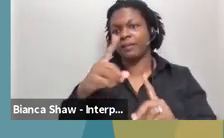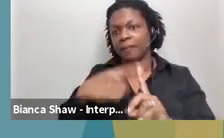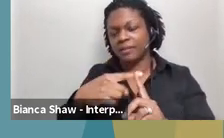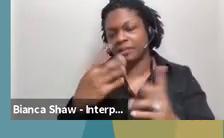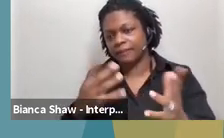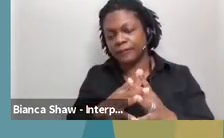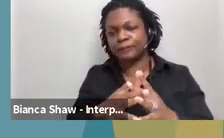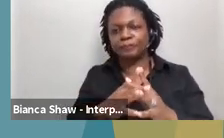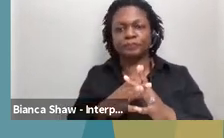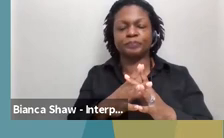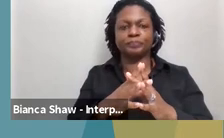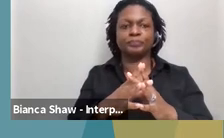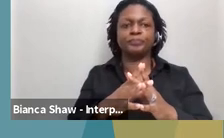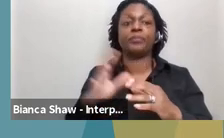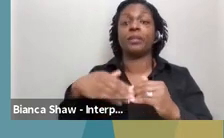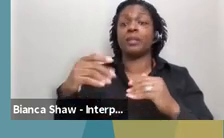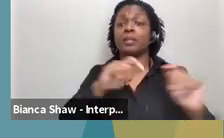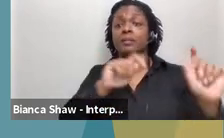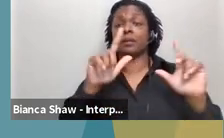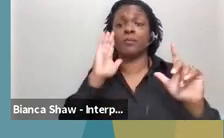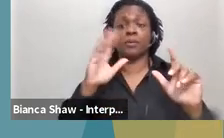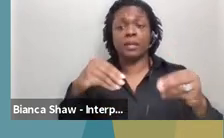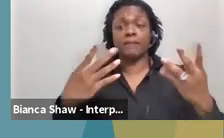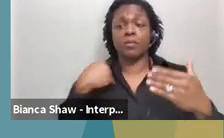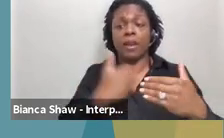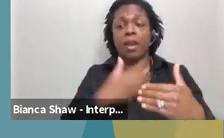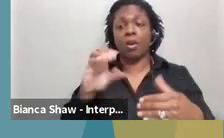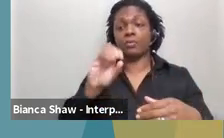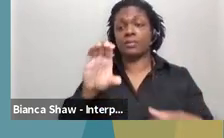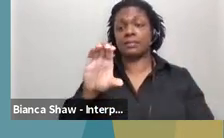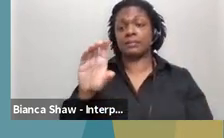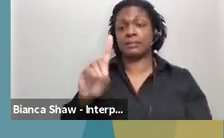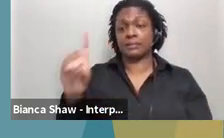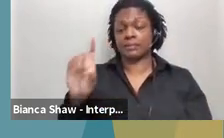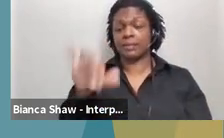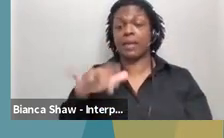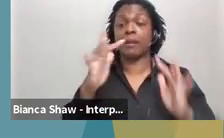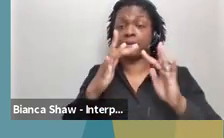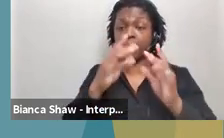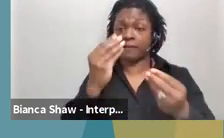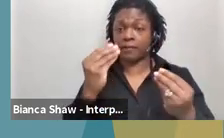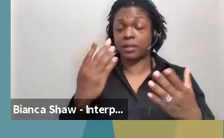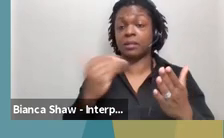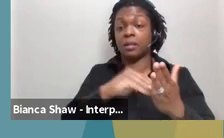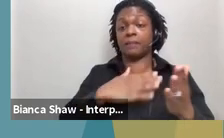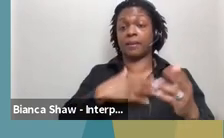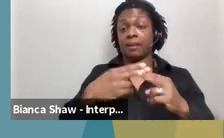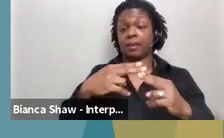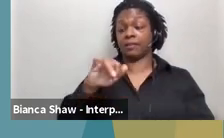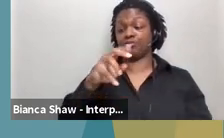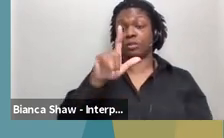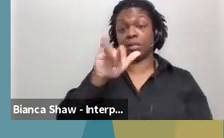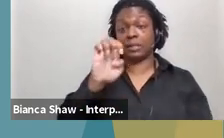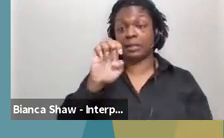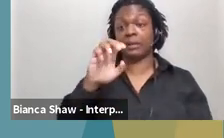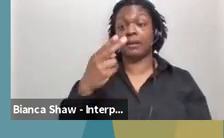The next slide will provide you with our OCDD contact information. Again, my name is Julie Hagan and